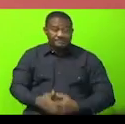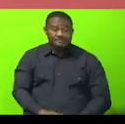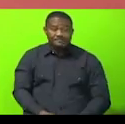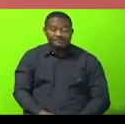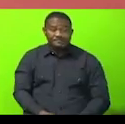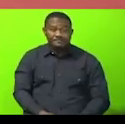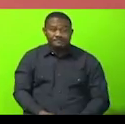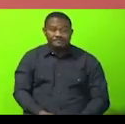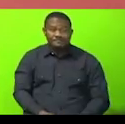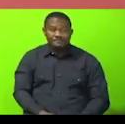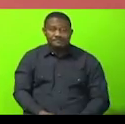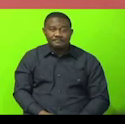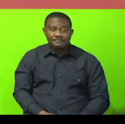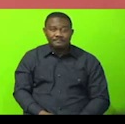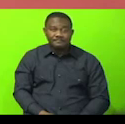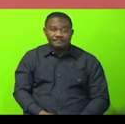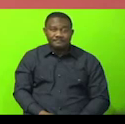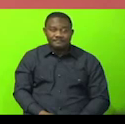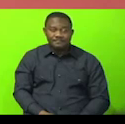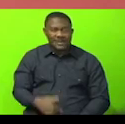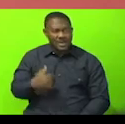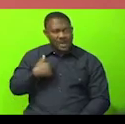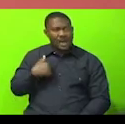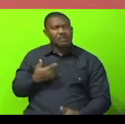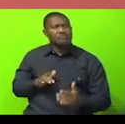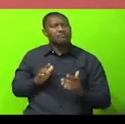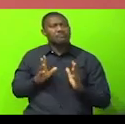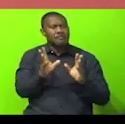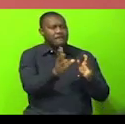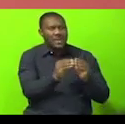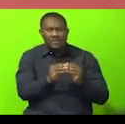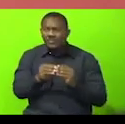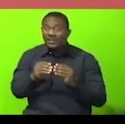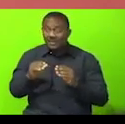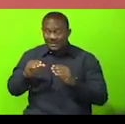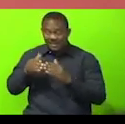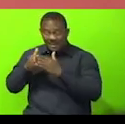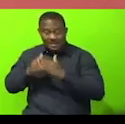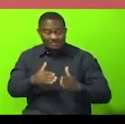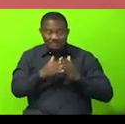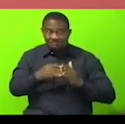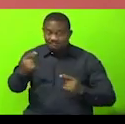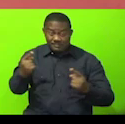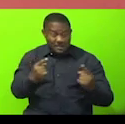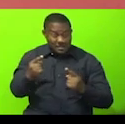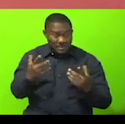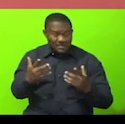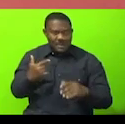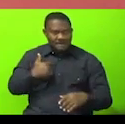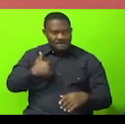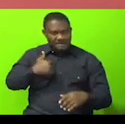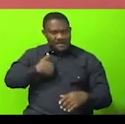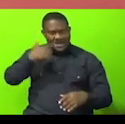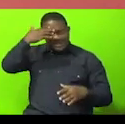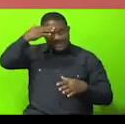Honourable Members, Members. Honourable I have consulted leadership and I am exercising my discretion to